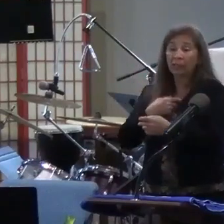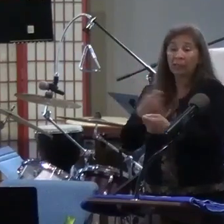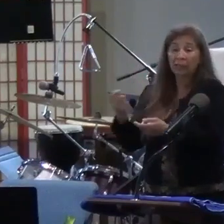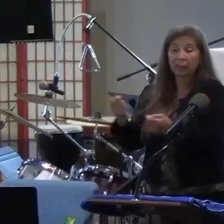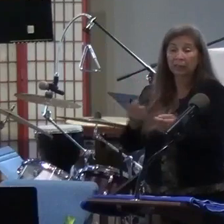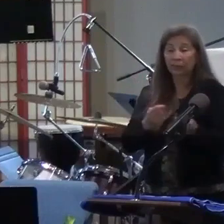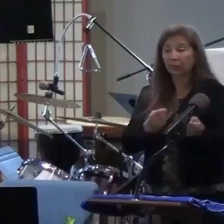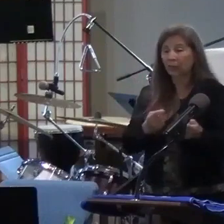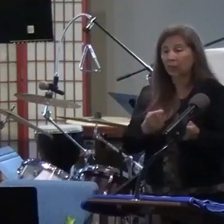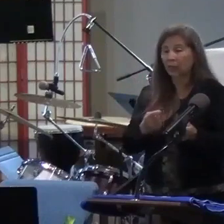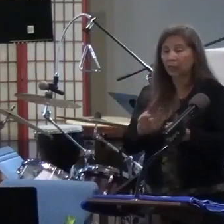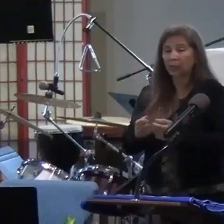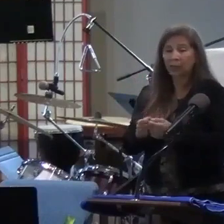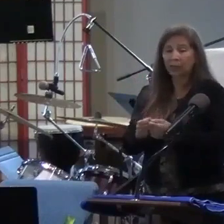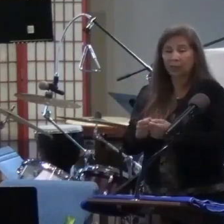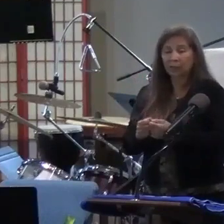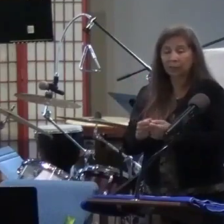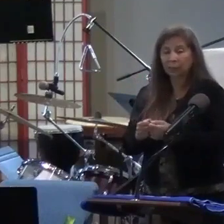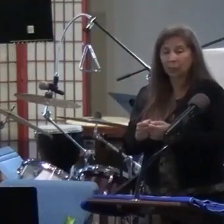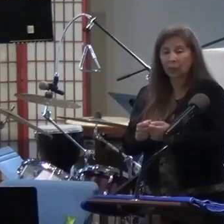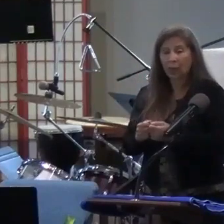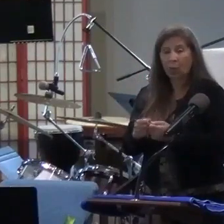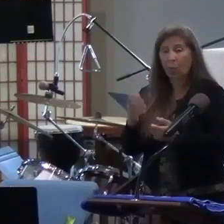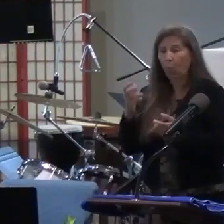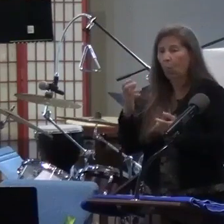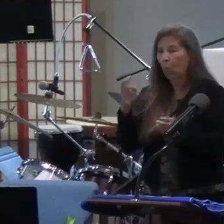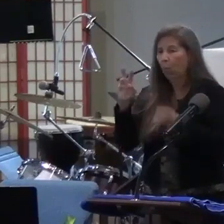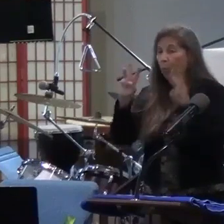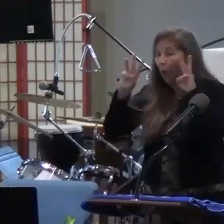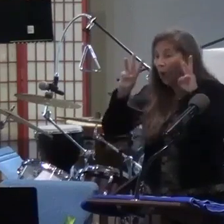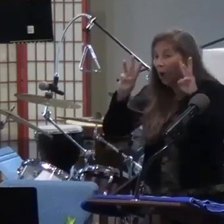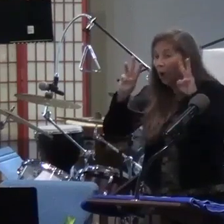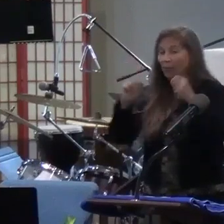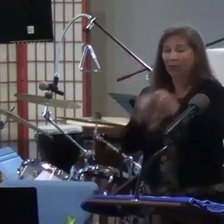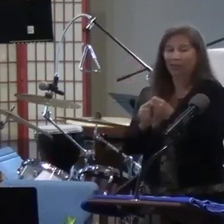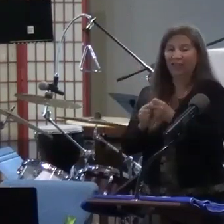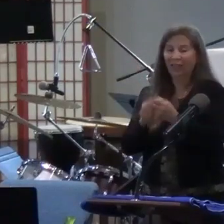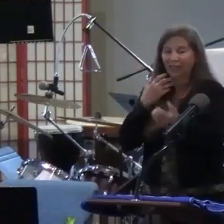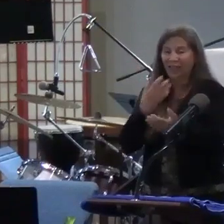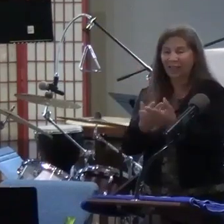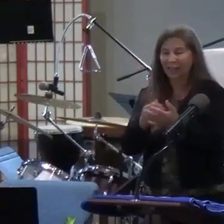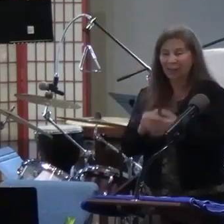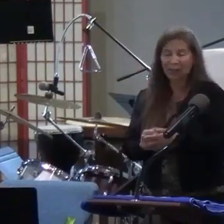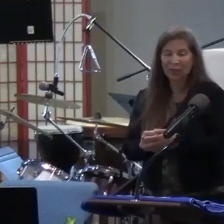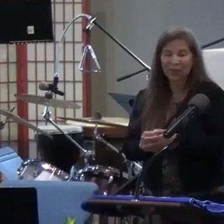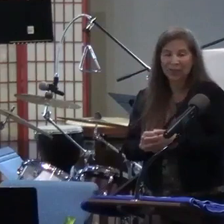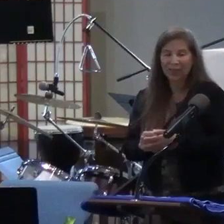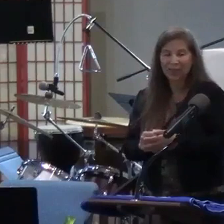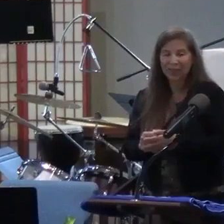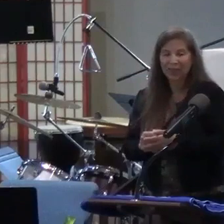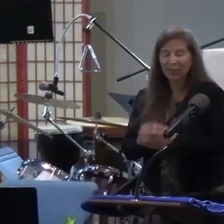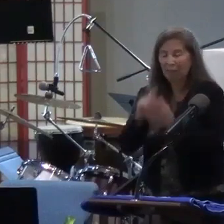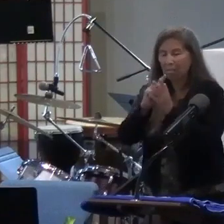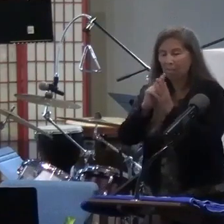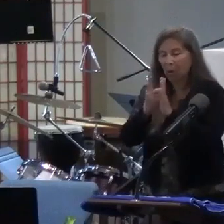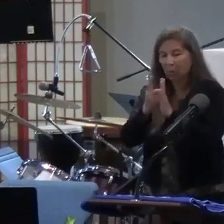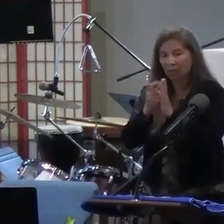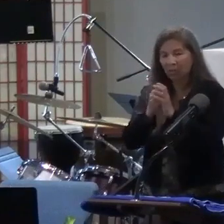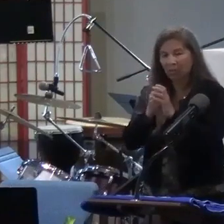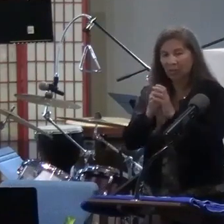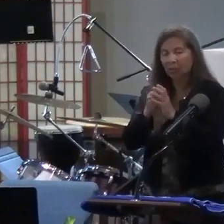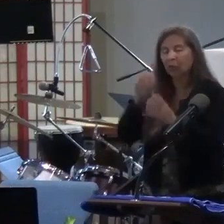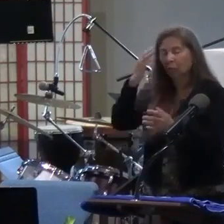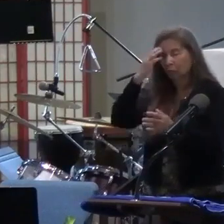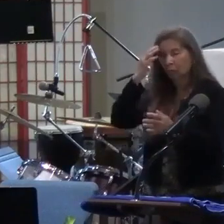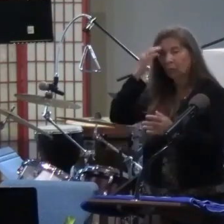week, all I did was write our text. I wrote something like, wow, thank you. Boom. That was the whole text. So it just, it was, it was just a moment where you knew